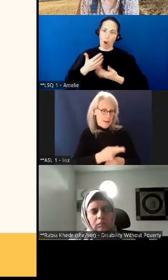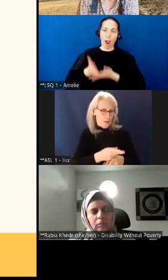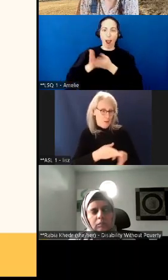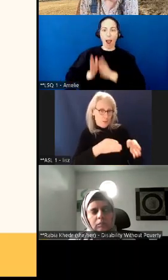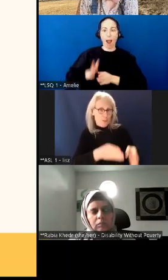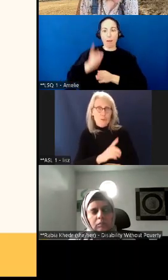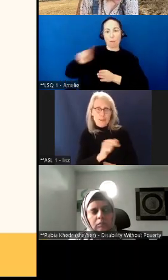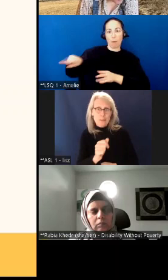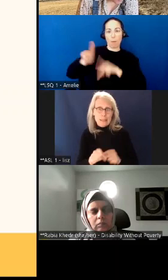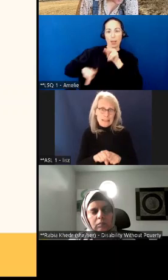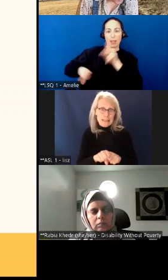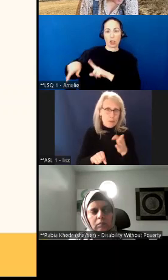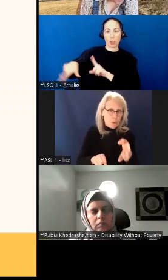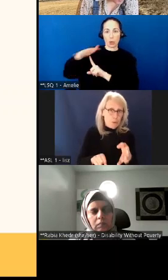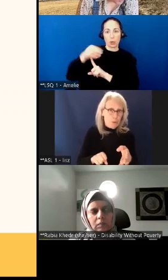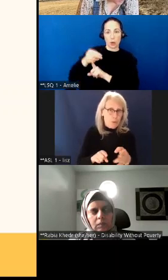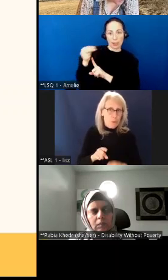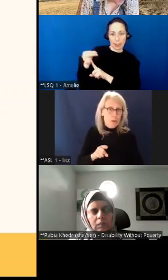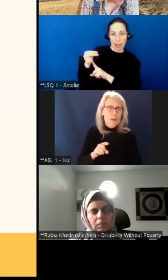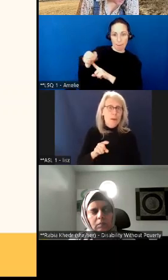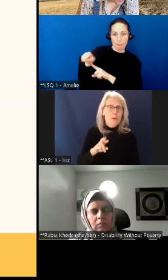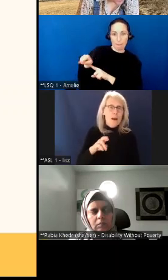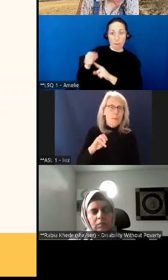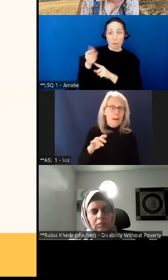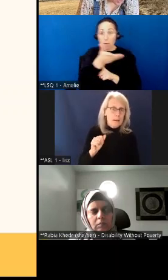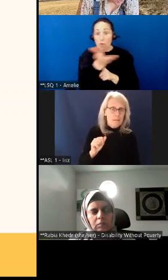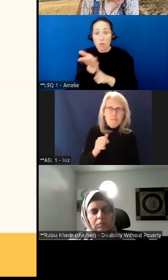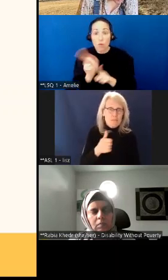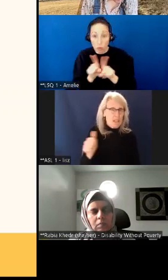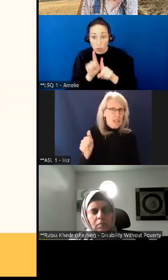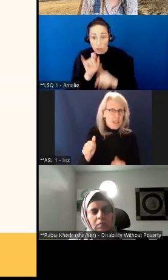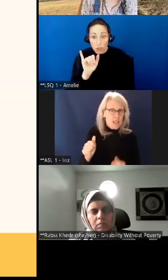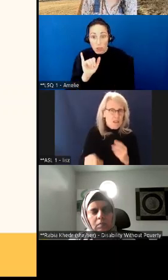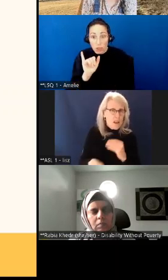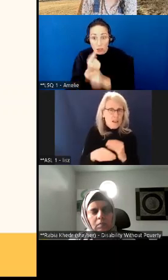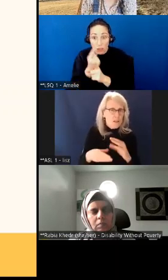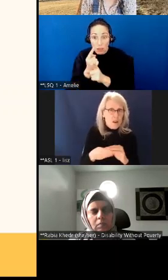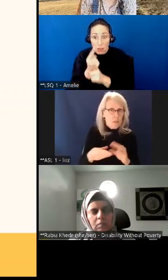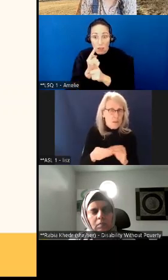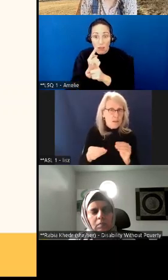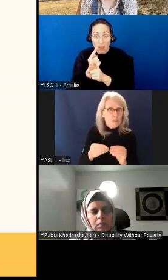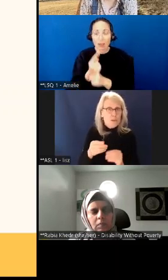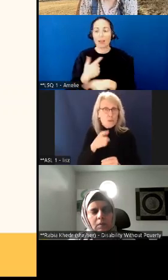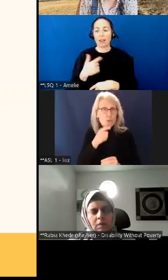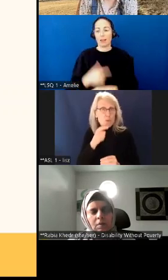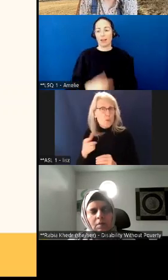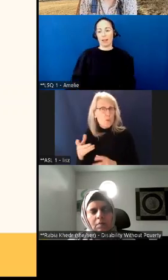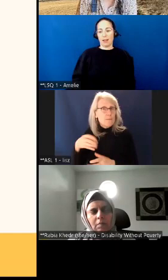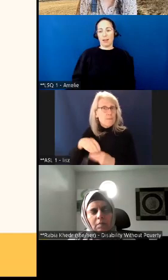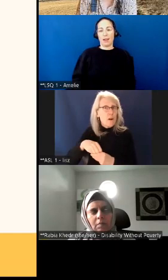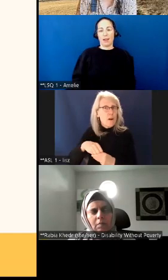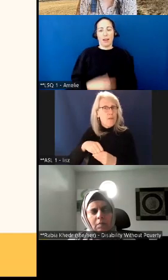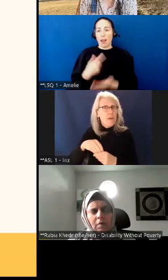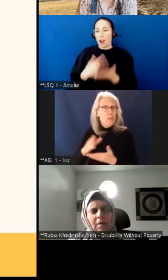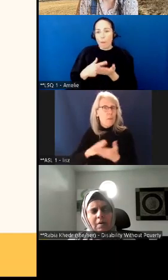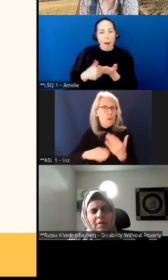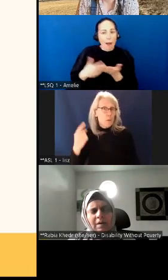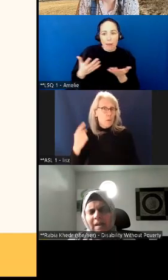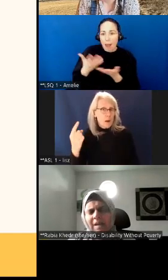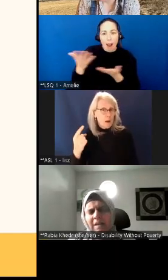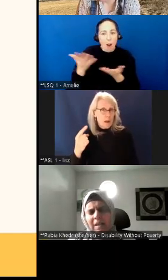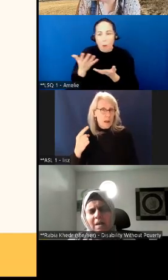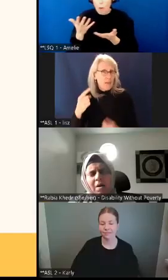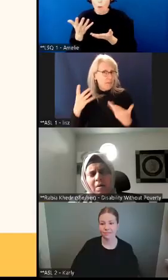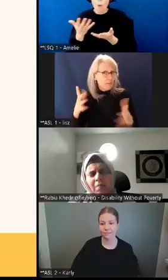any thoughts on who took part in phase one, and then we can chat about phase two? Well,